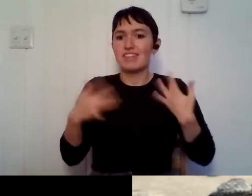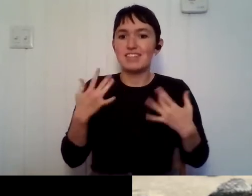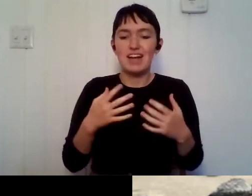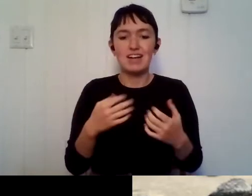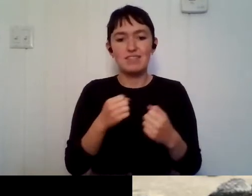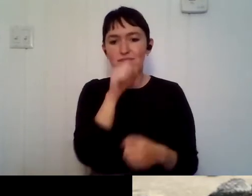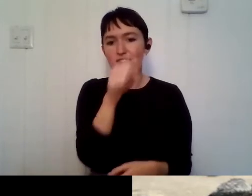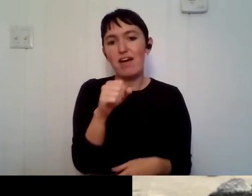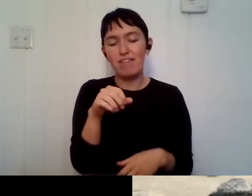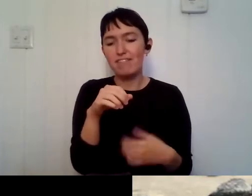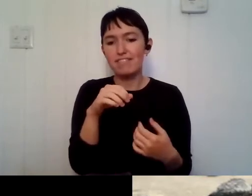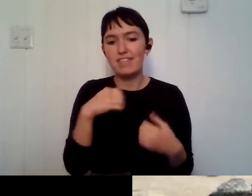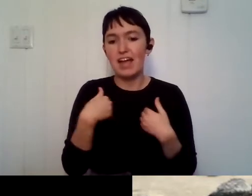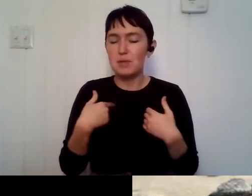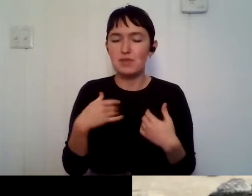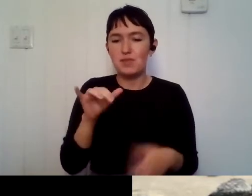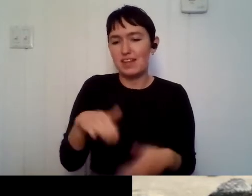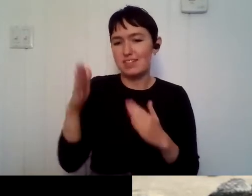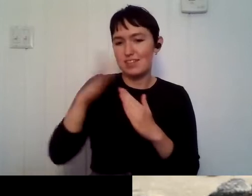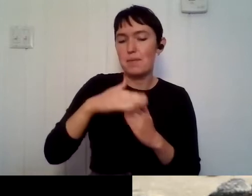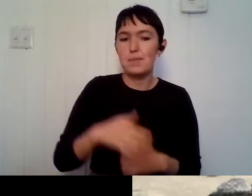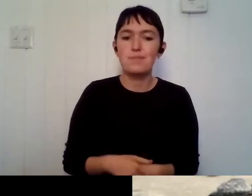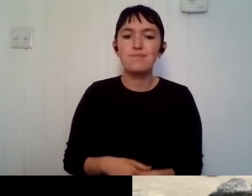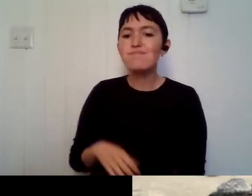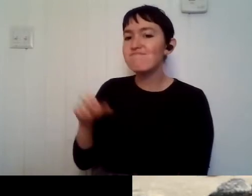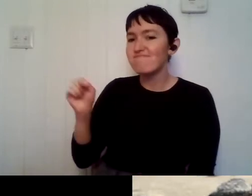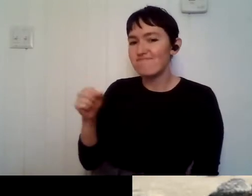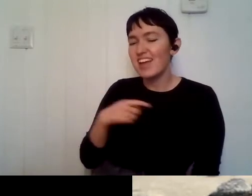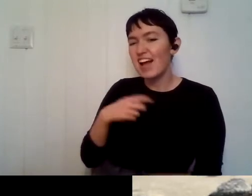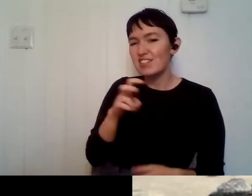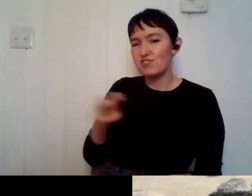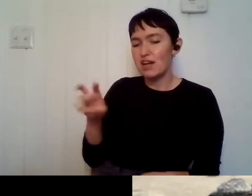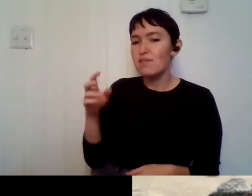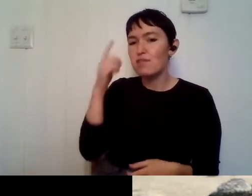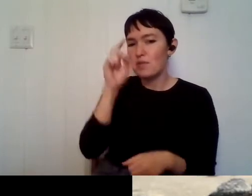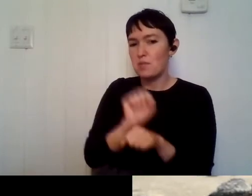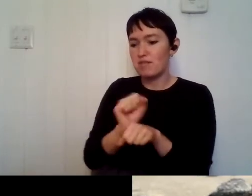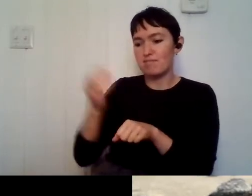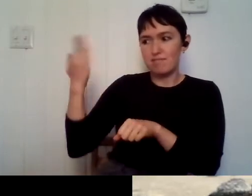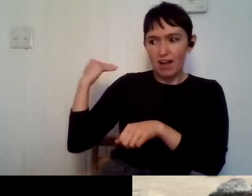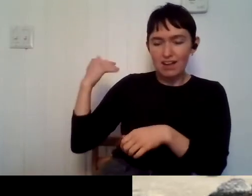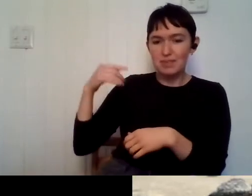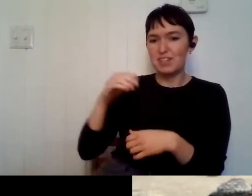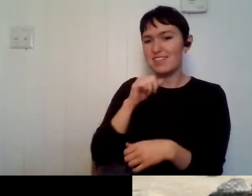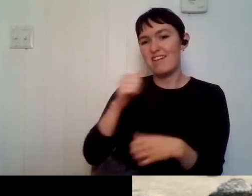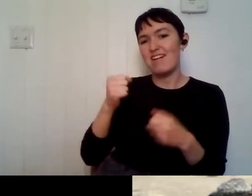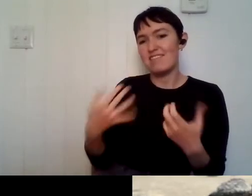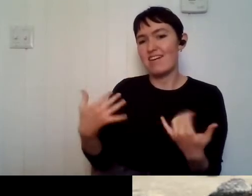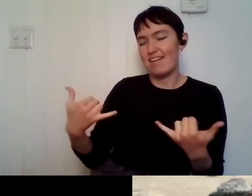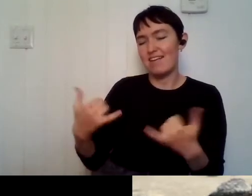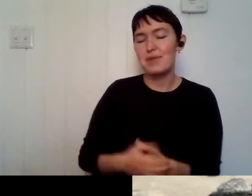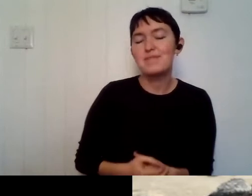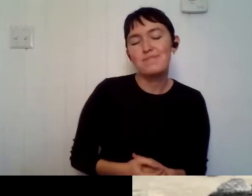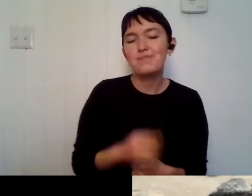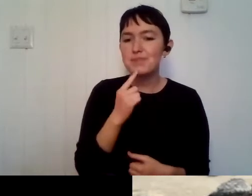Yeah, that's awesome. I I've traveled for work in the past, but don't do it as much anymore. And I miss it a lot. Um, one of the questions is where do you go? So like,